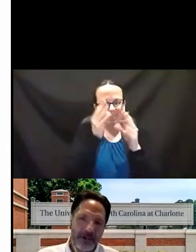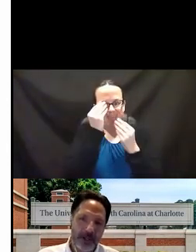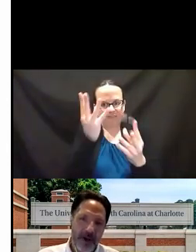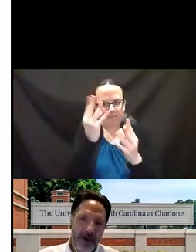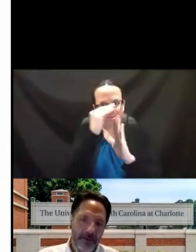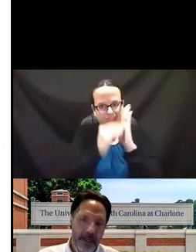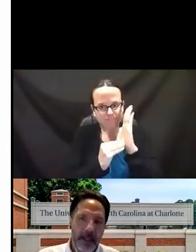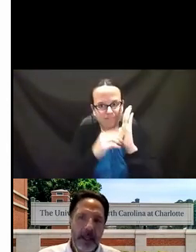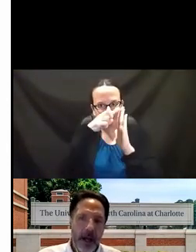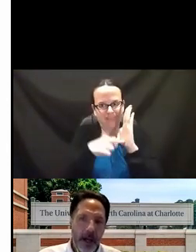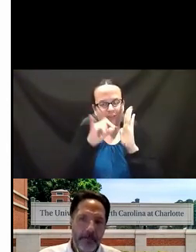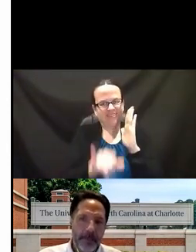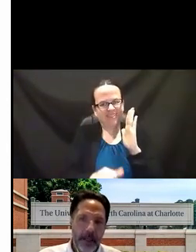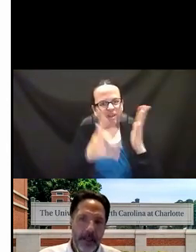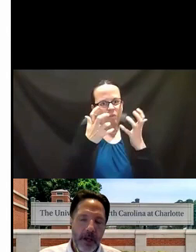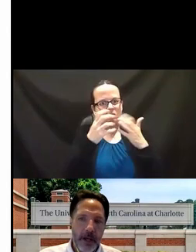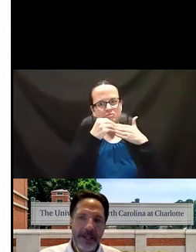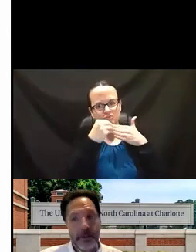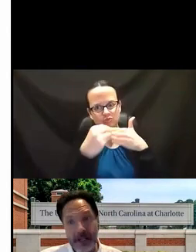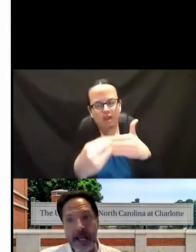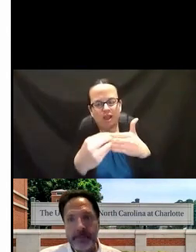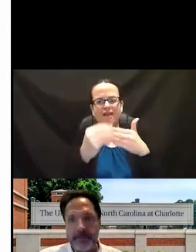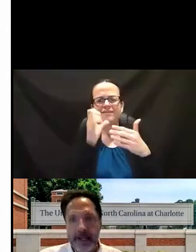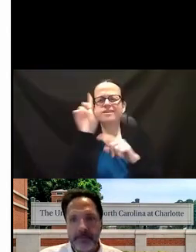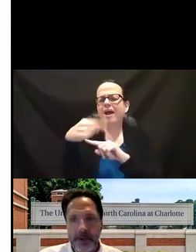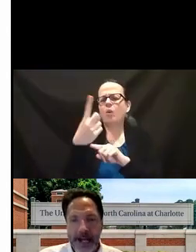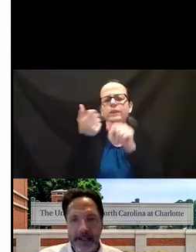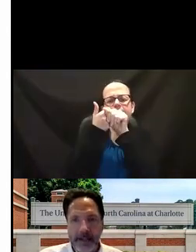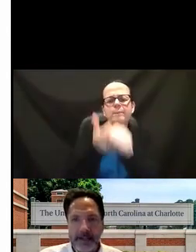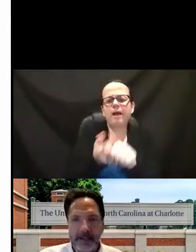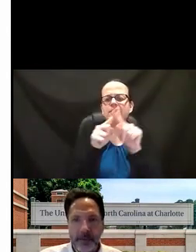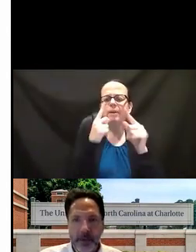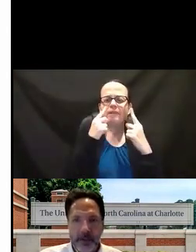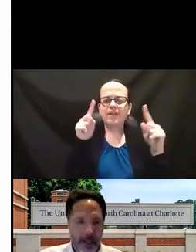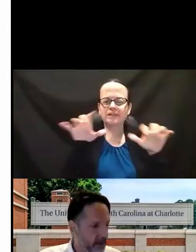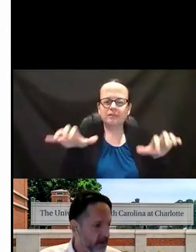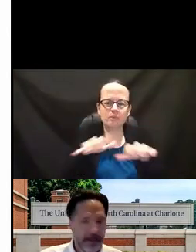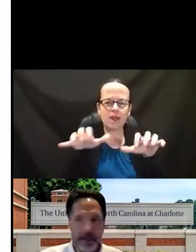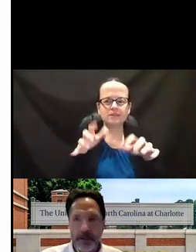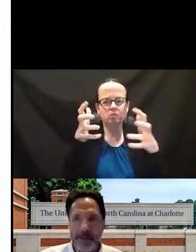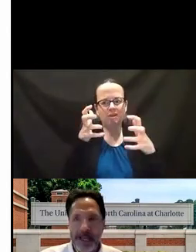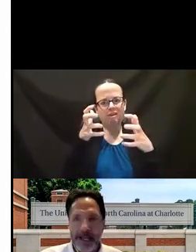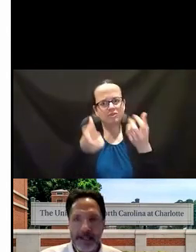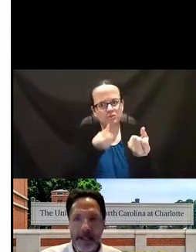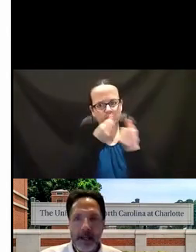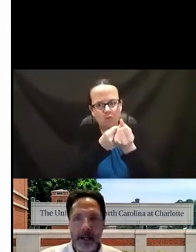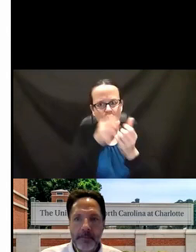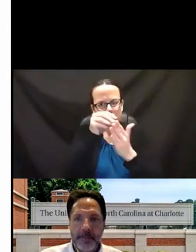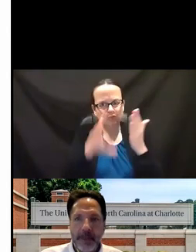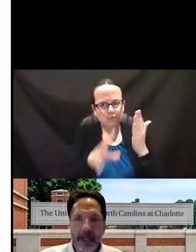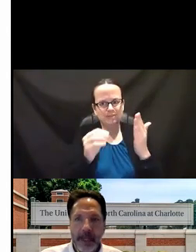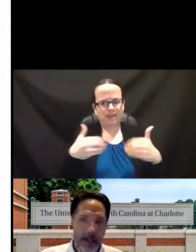is actually driving not only compliance, but effective practices to support our students and youth as